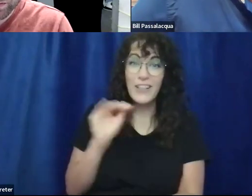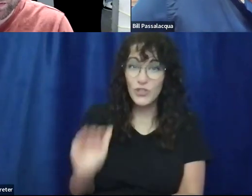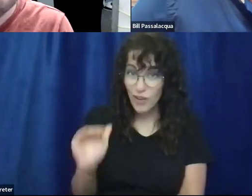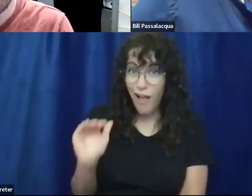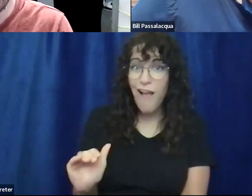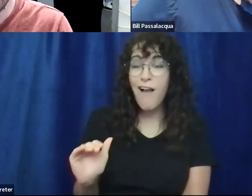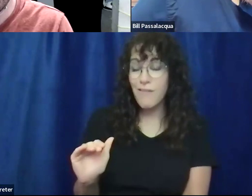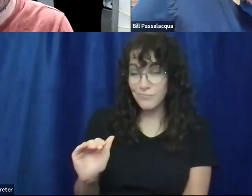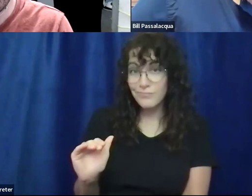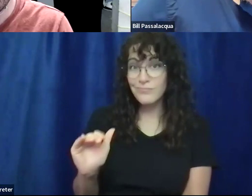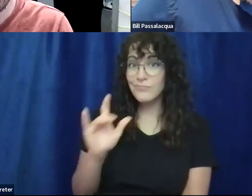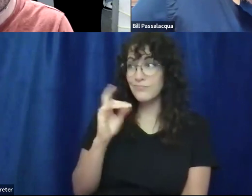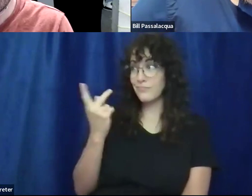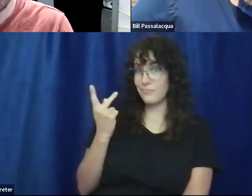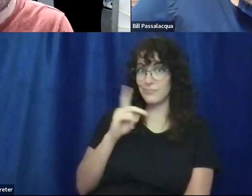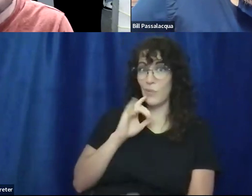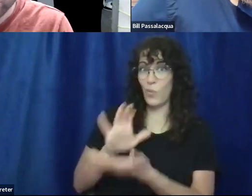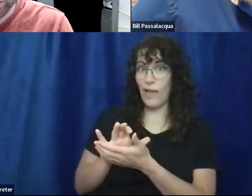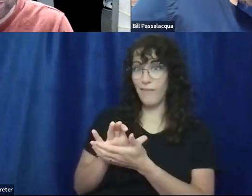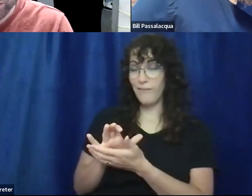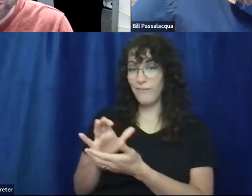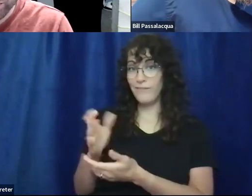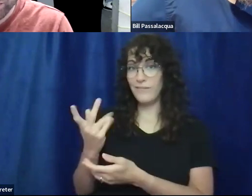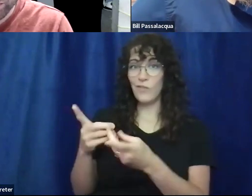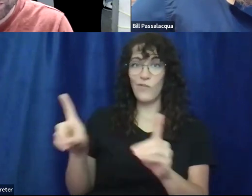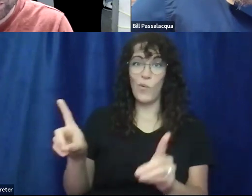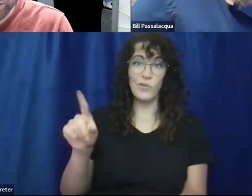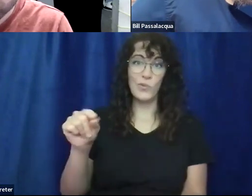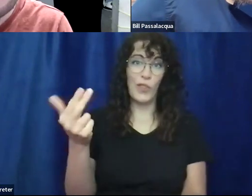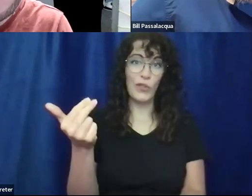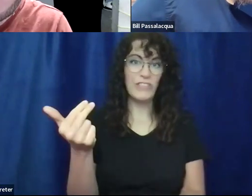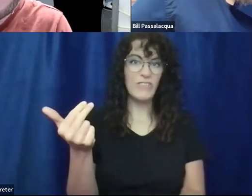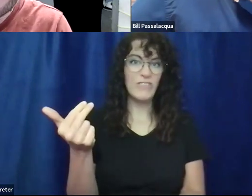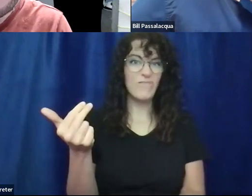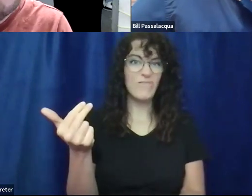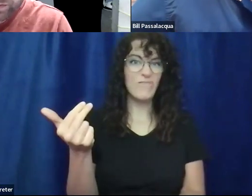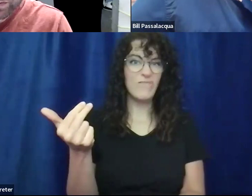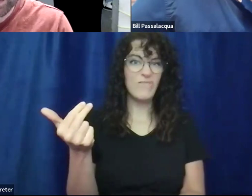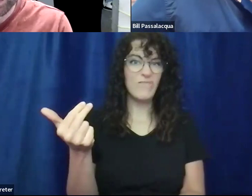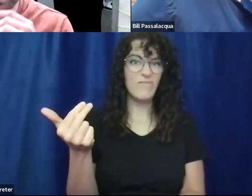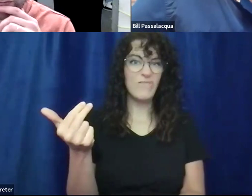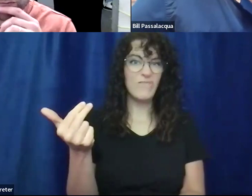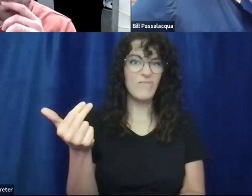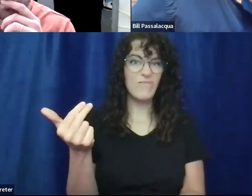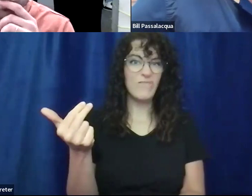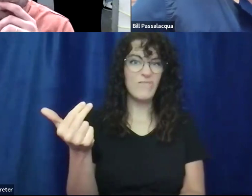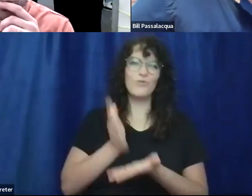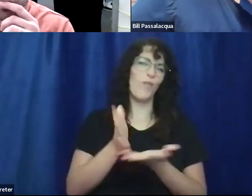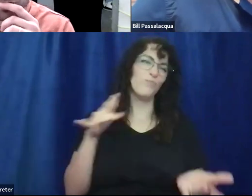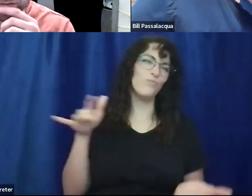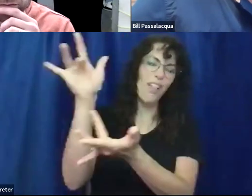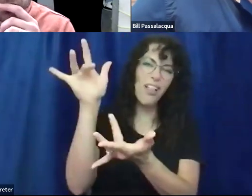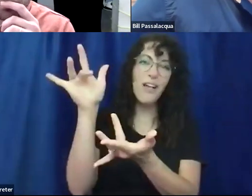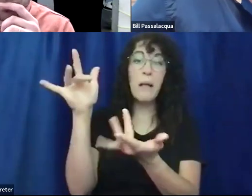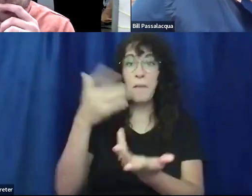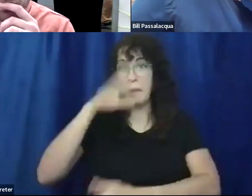my wife and I got divorced in 2013. And I decided to come off the road. So I had a five year